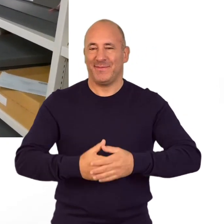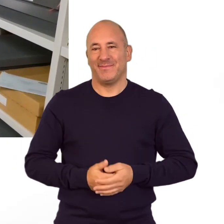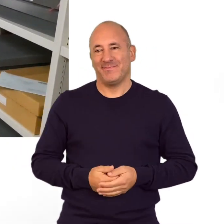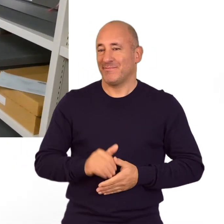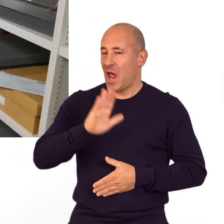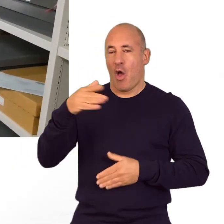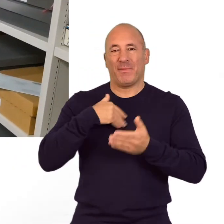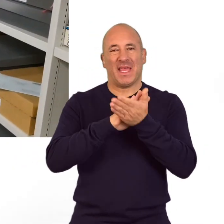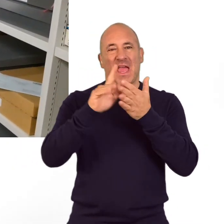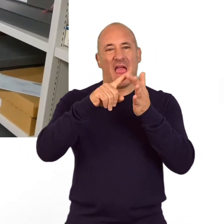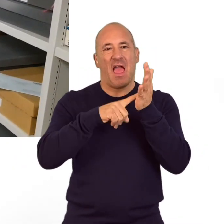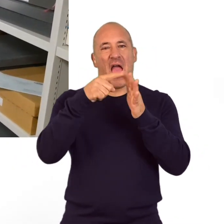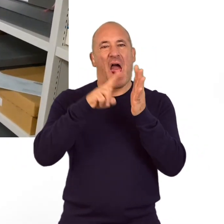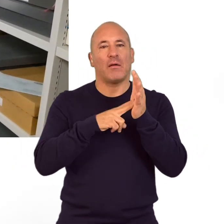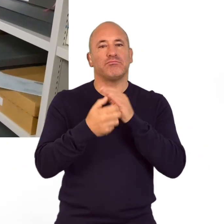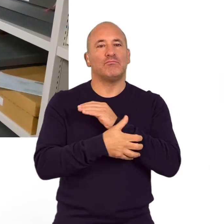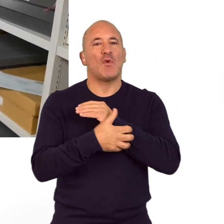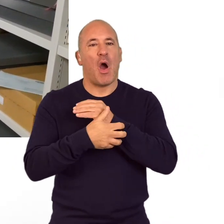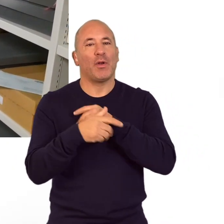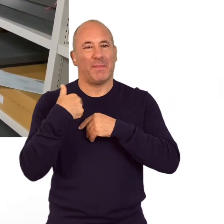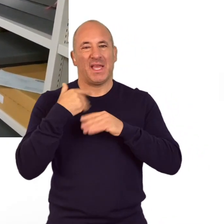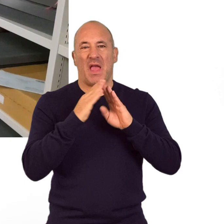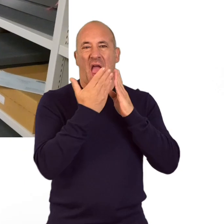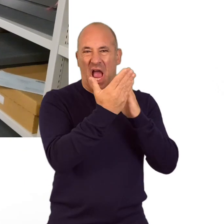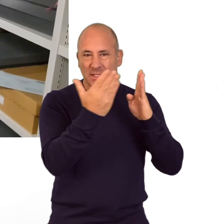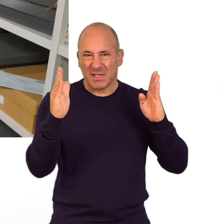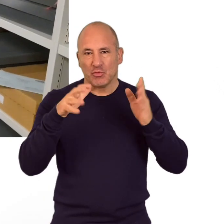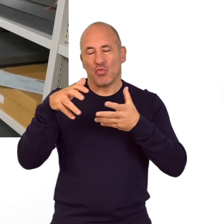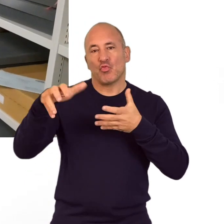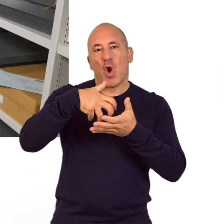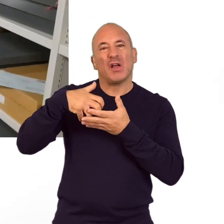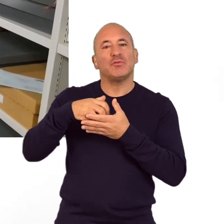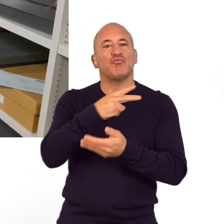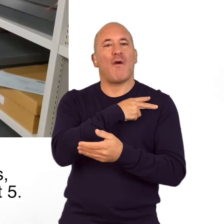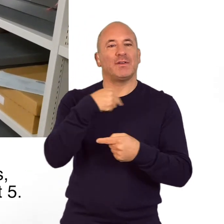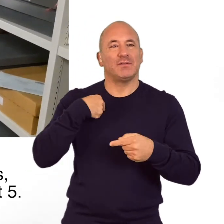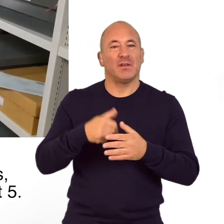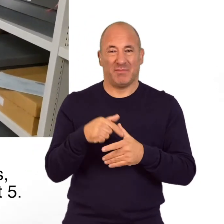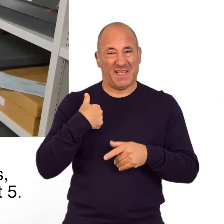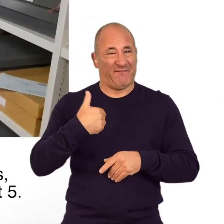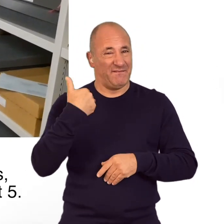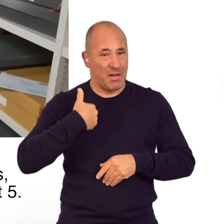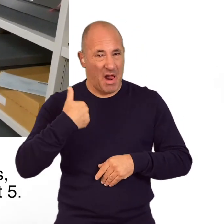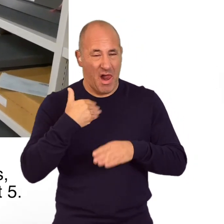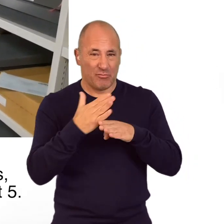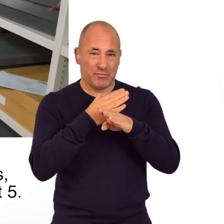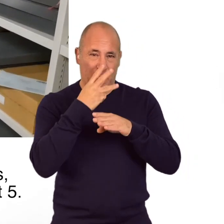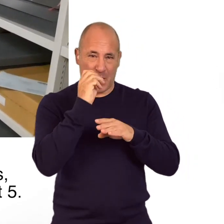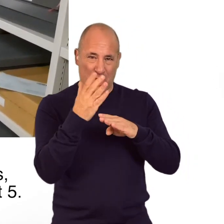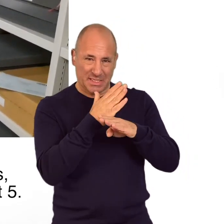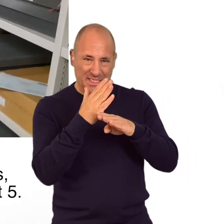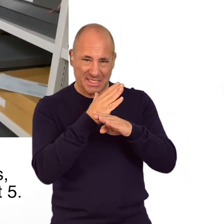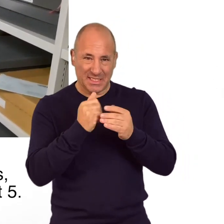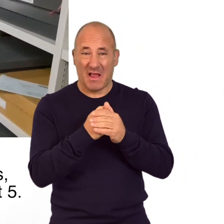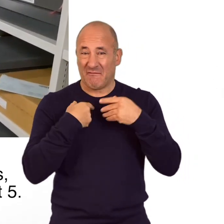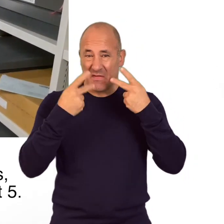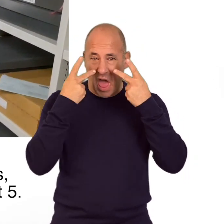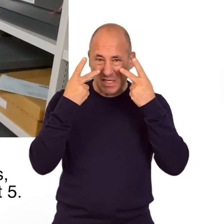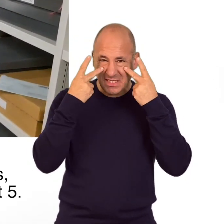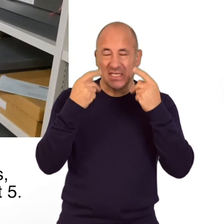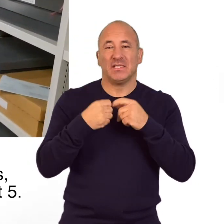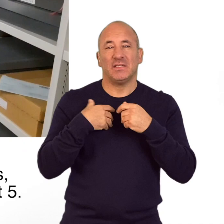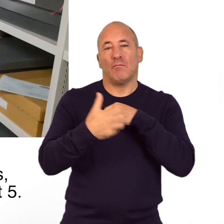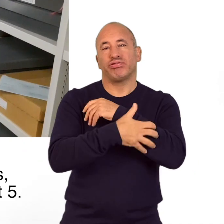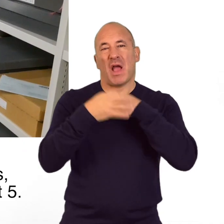Hello, I'm Helen Brown. I'm the Exhibitions and Collections Officer here. I'm female, early 30s. I also wear